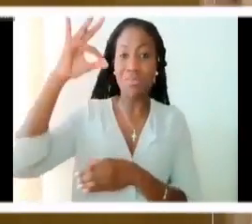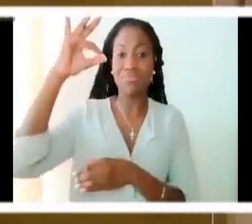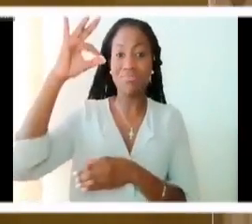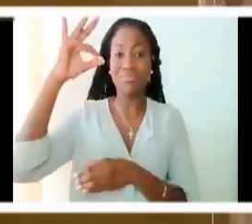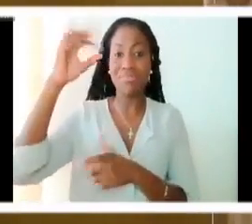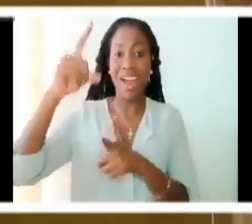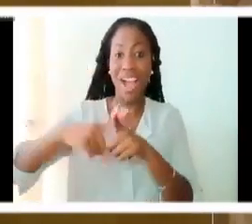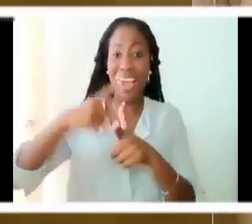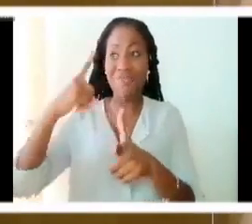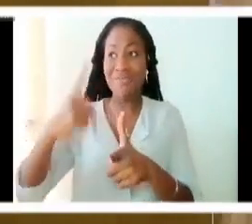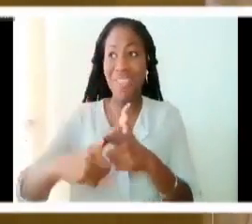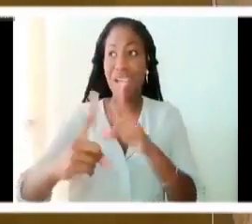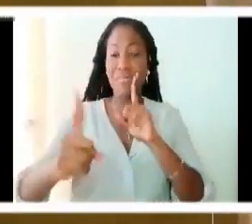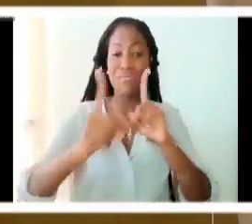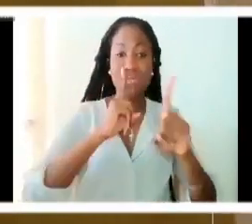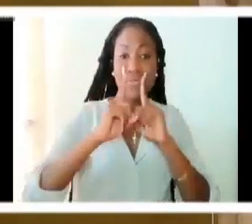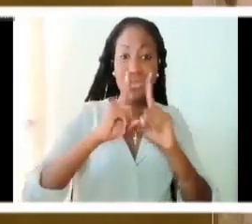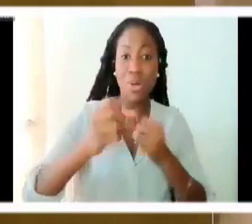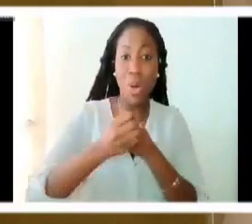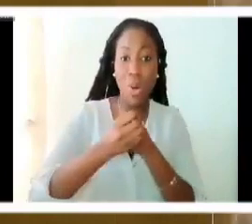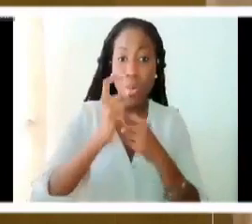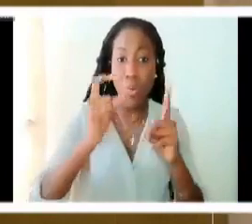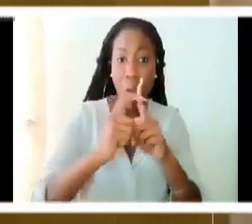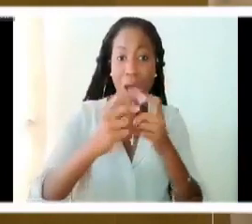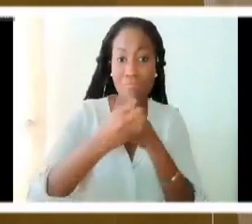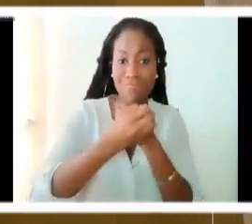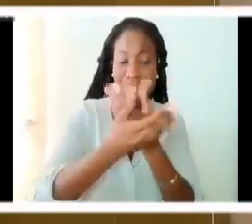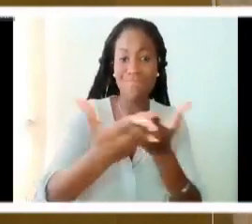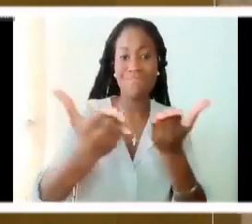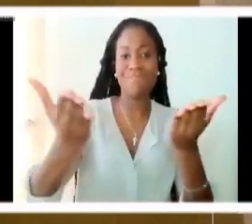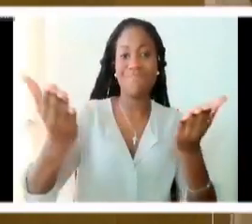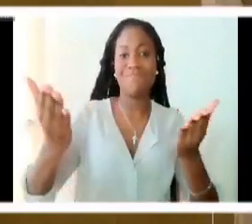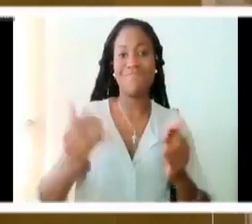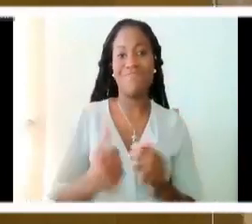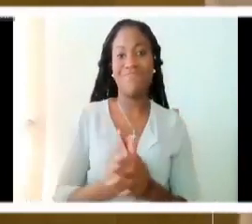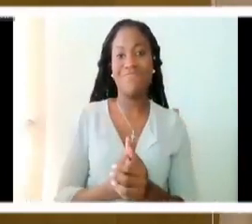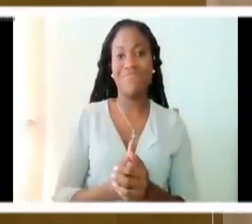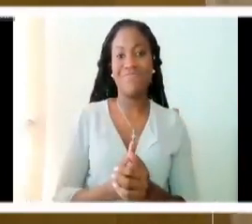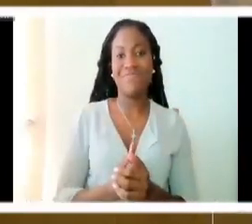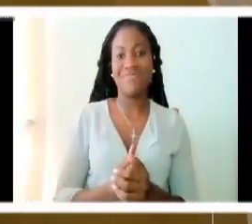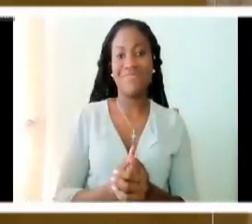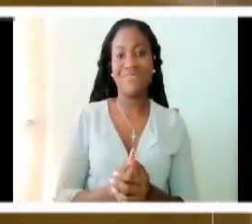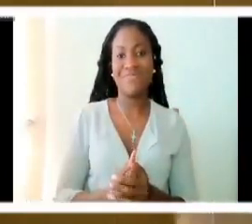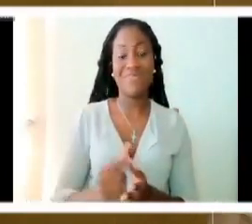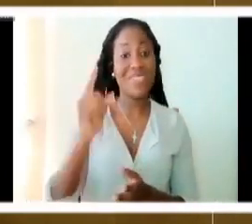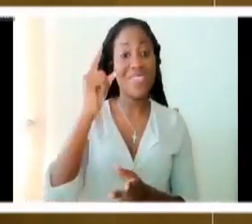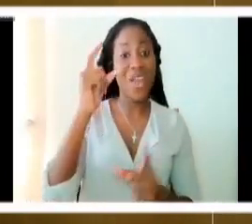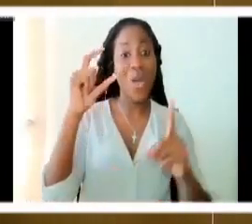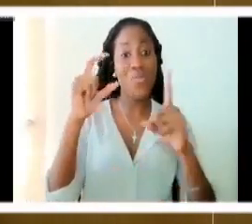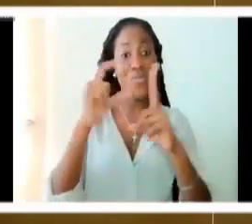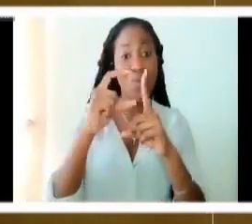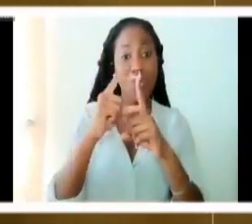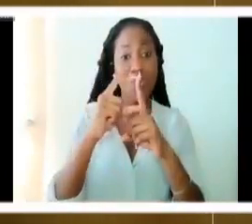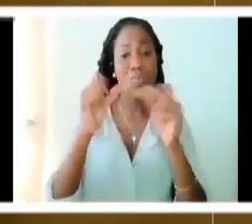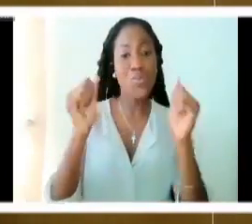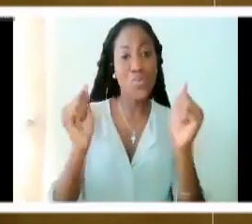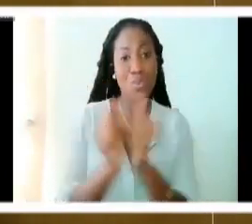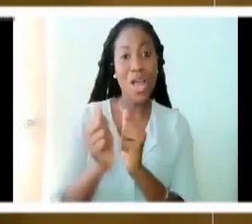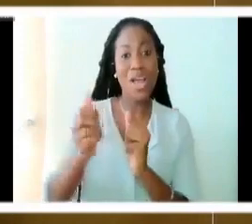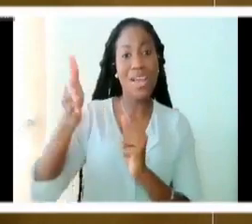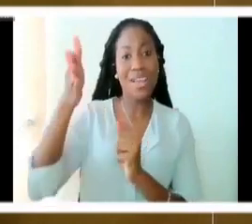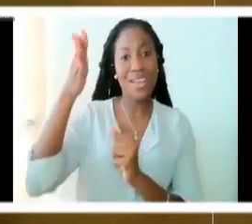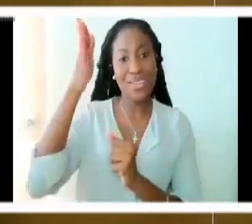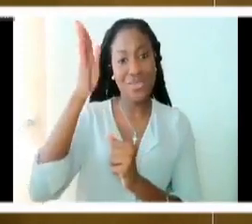Gospel and say, in the beginning was the Word, and the Word was with God, and the Word was God. That Word that was